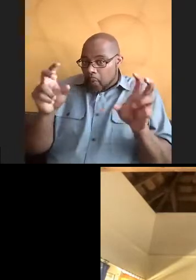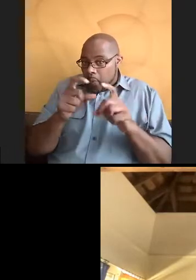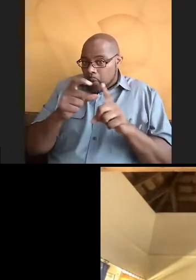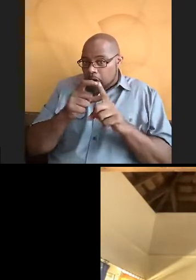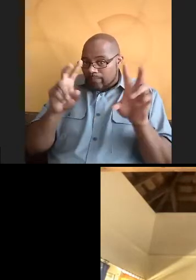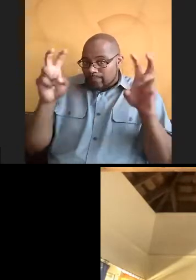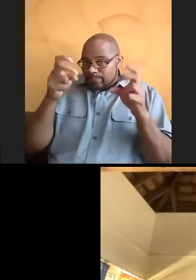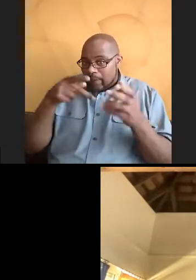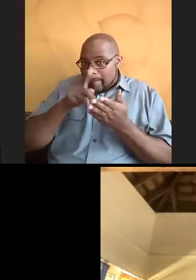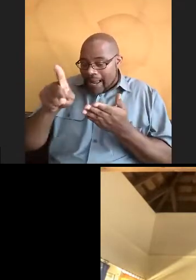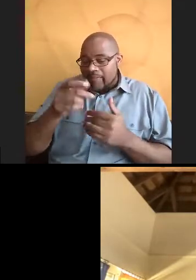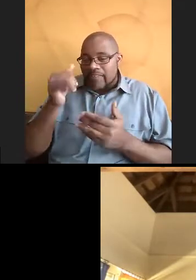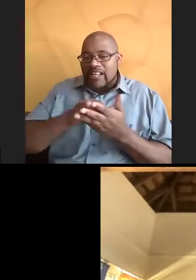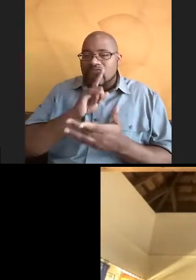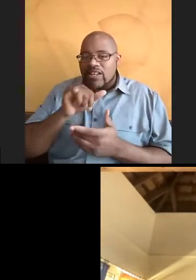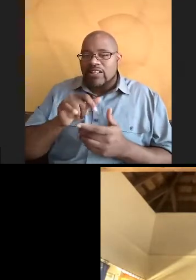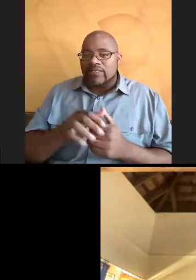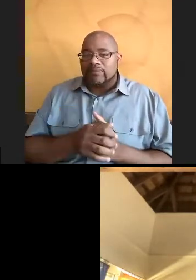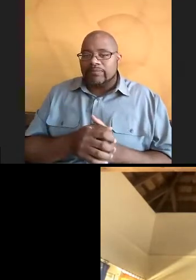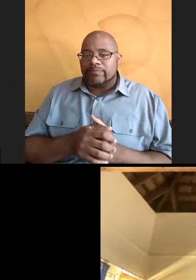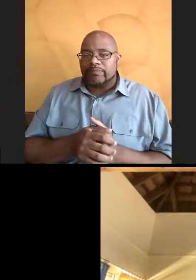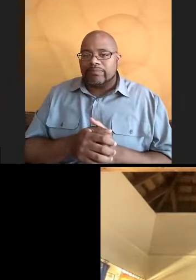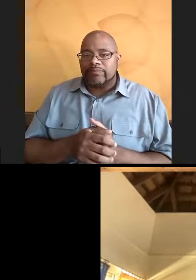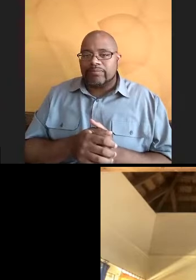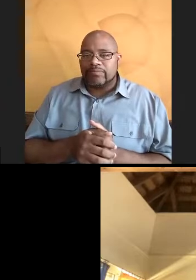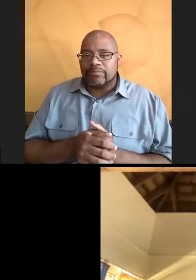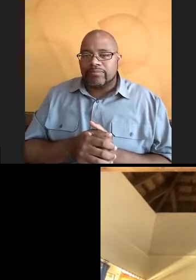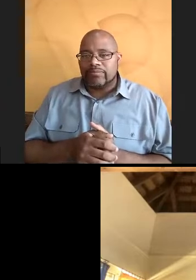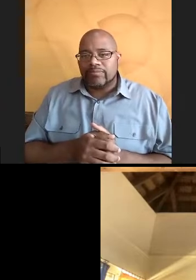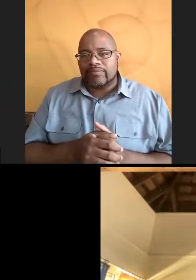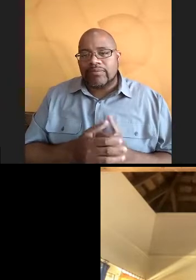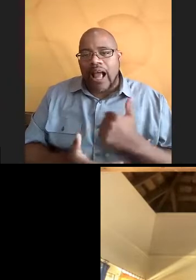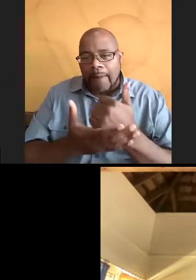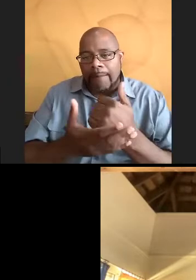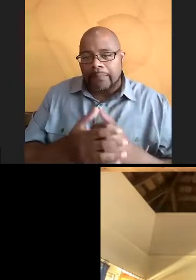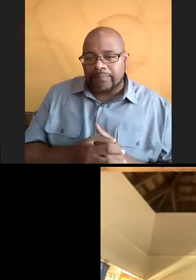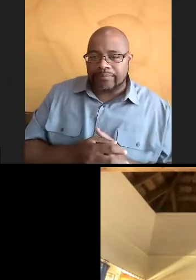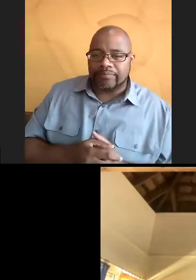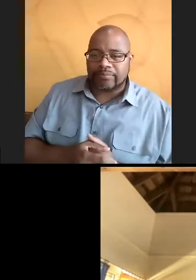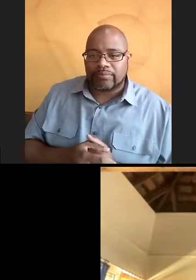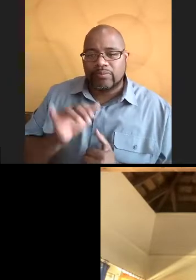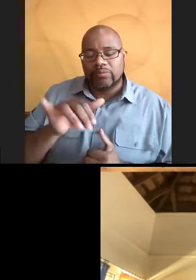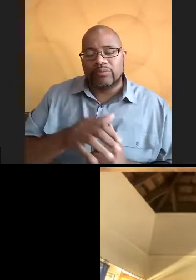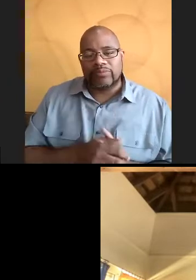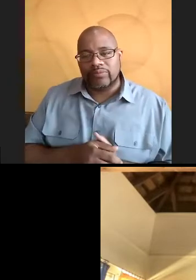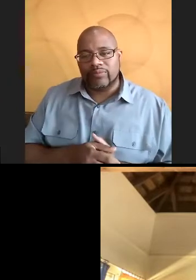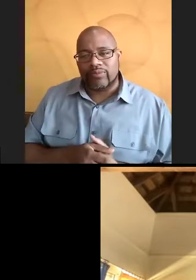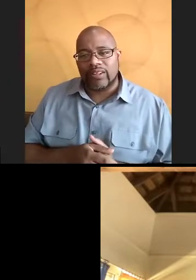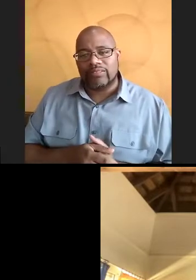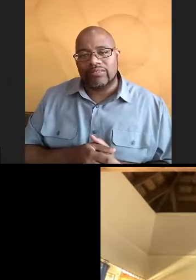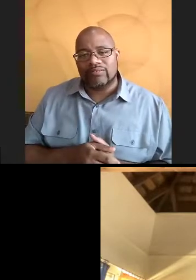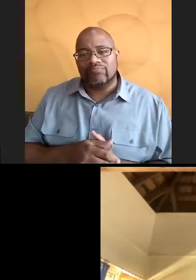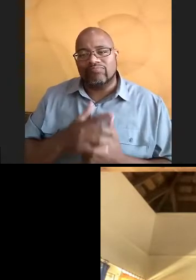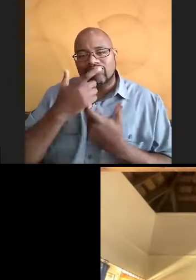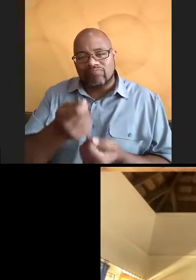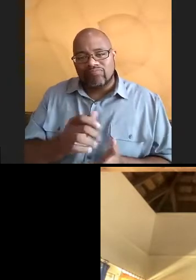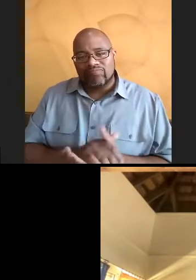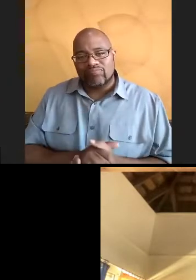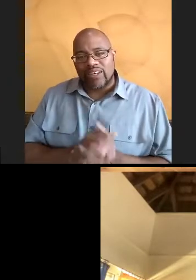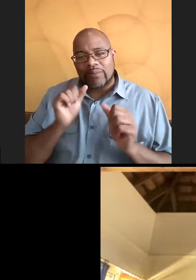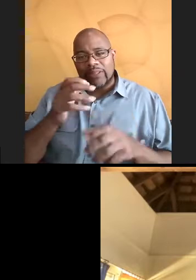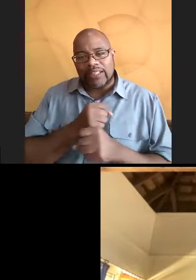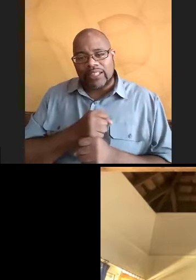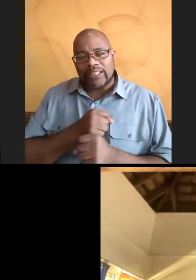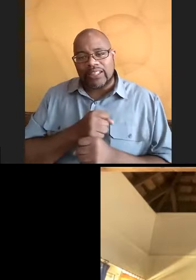Paid, because that really also showed like my mom, especially like, oh, okay, there's something to this, right? I was able to get a